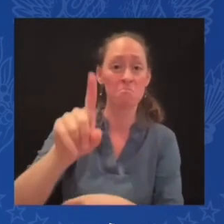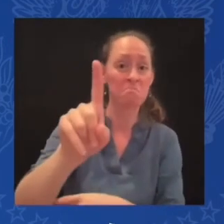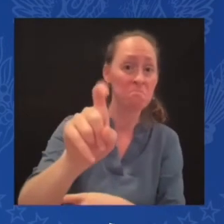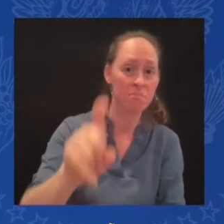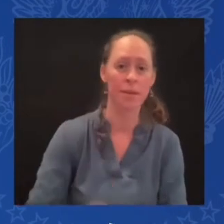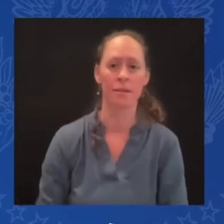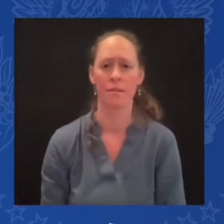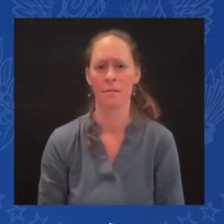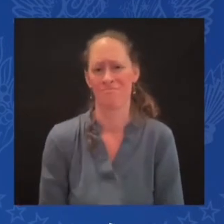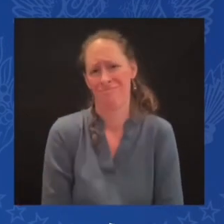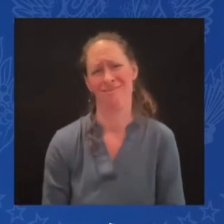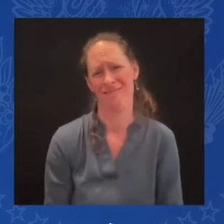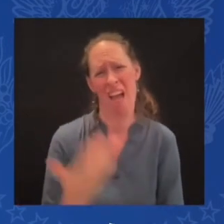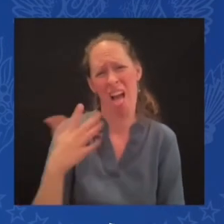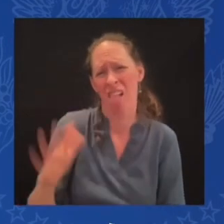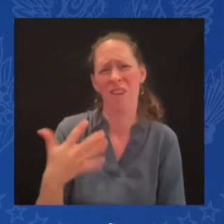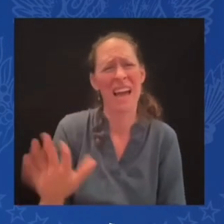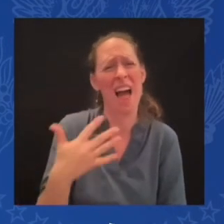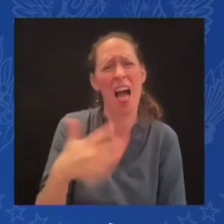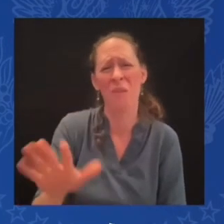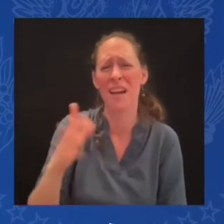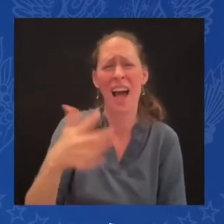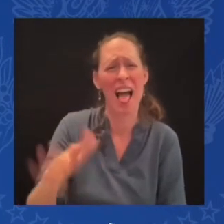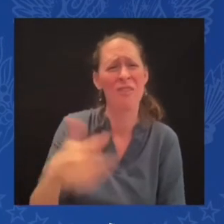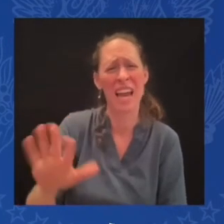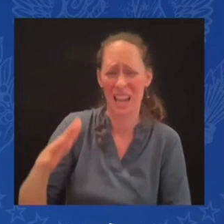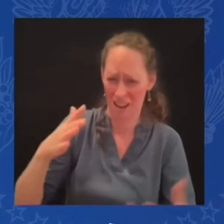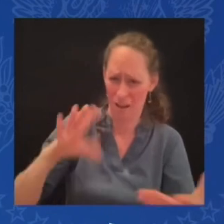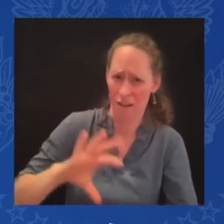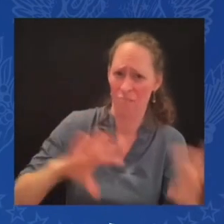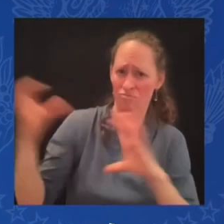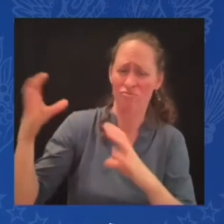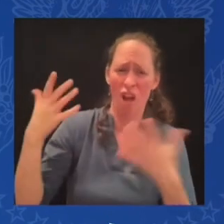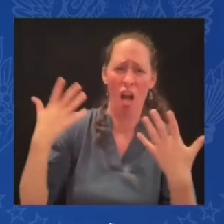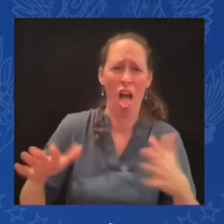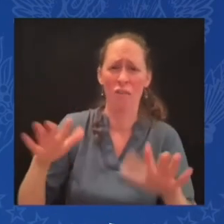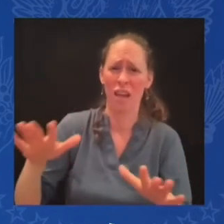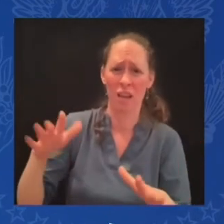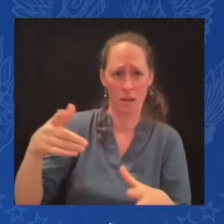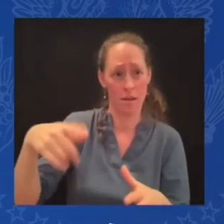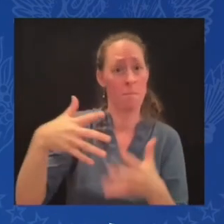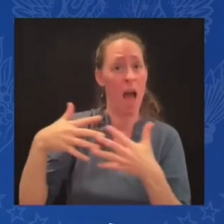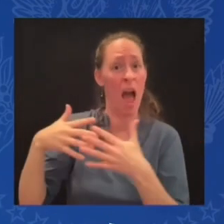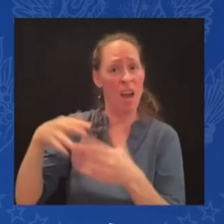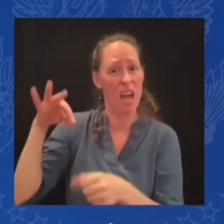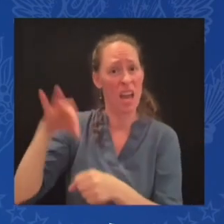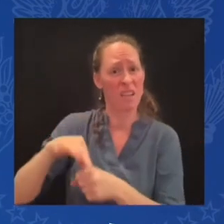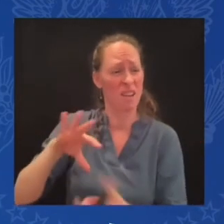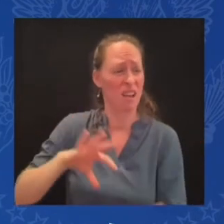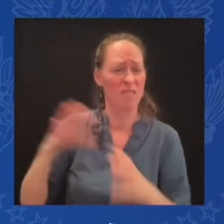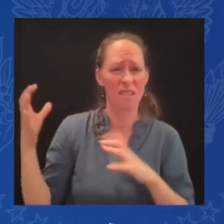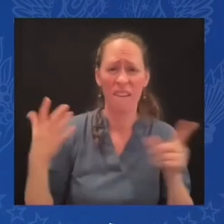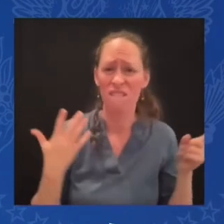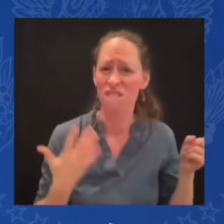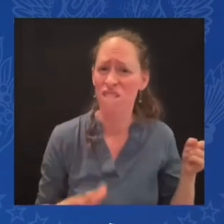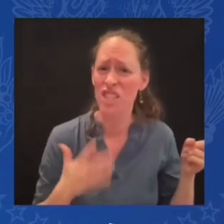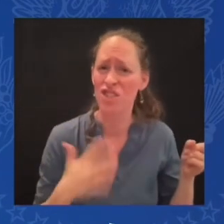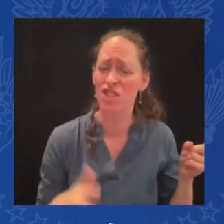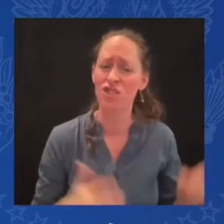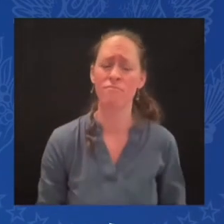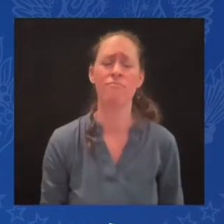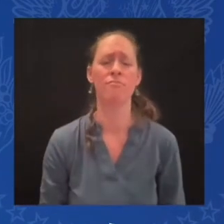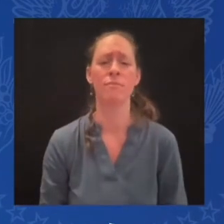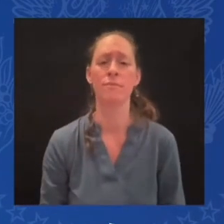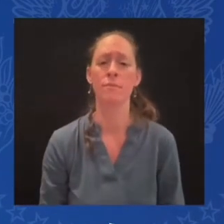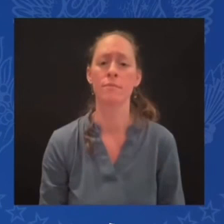with regard to, I don't think there's any real prospect, you never know, of Putin using nuclear weapons.